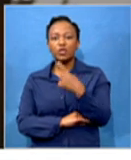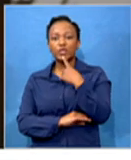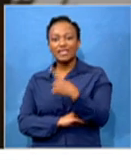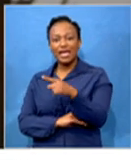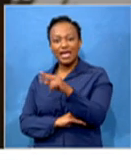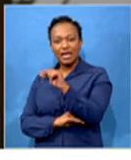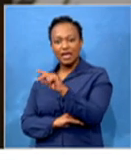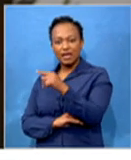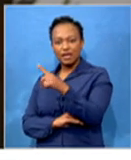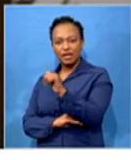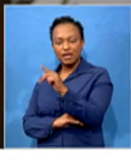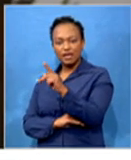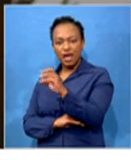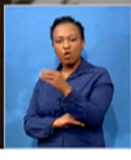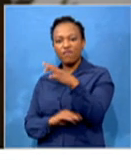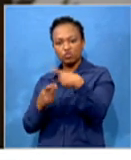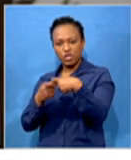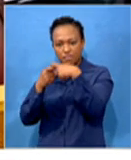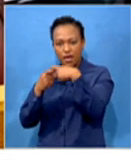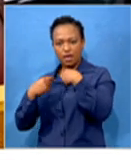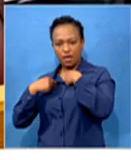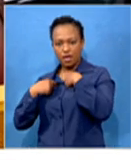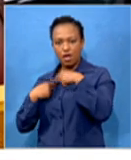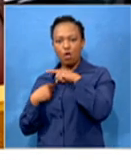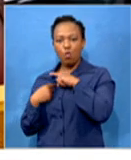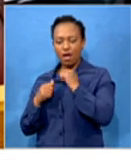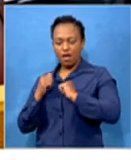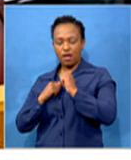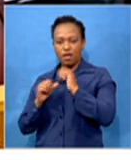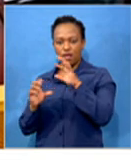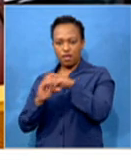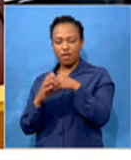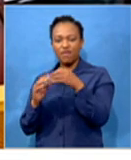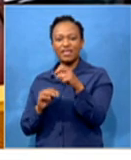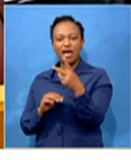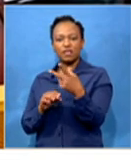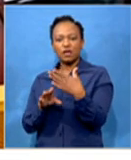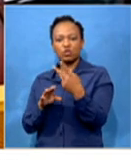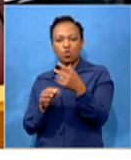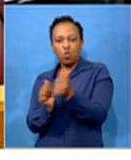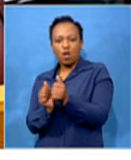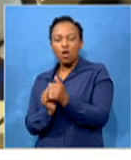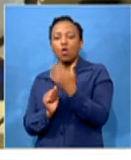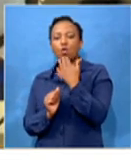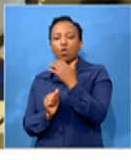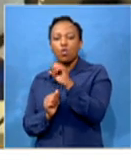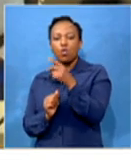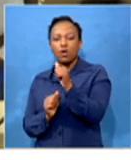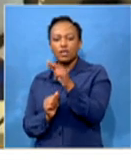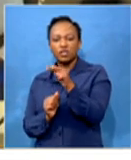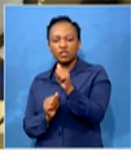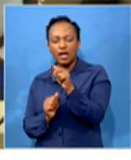suspended him, former Hawks head Anwar Dramat, and two colleagues, Shadrach Sabia and Leslie Maluleke,